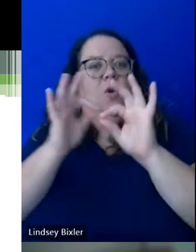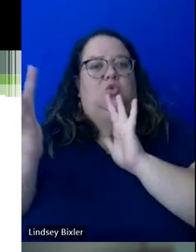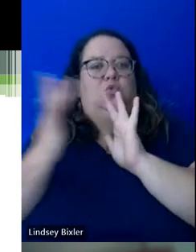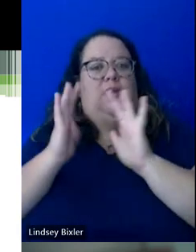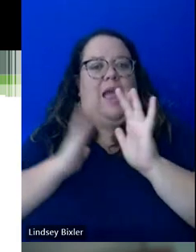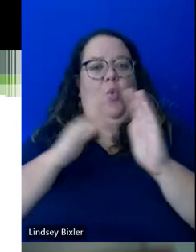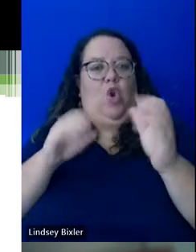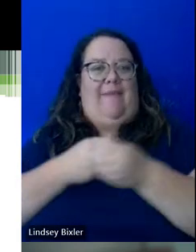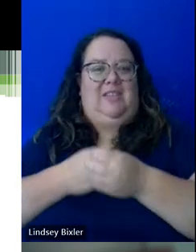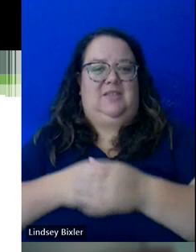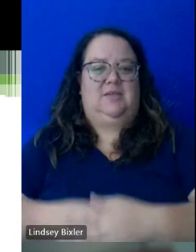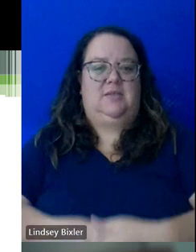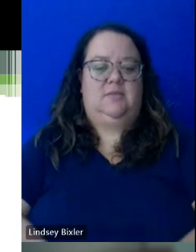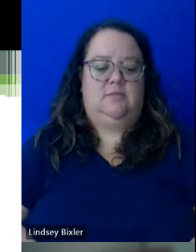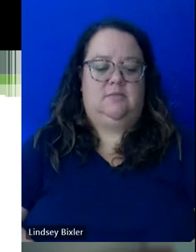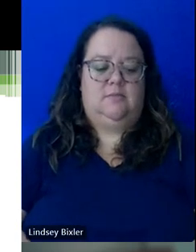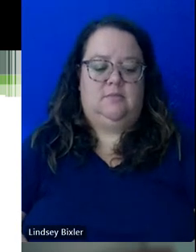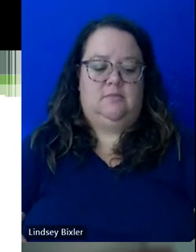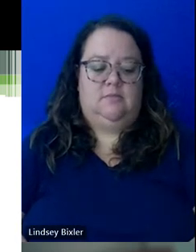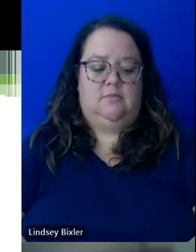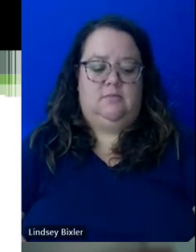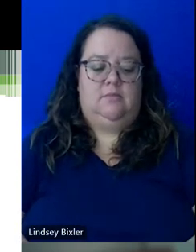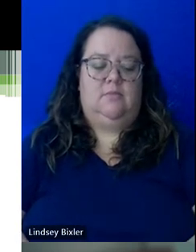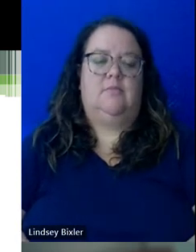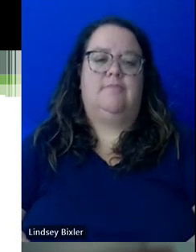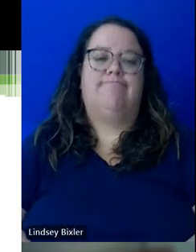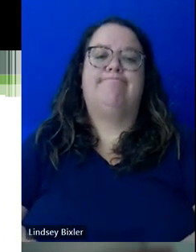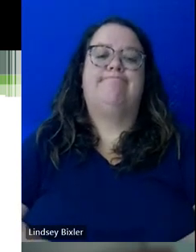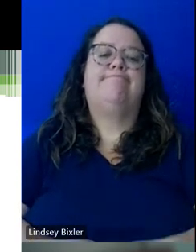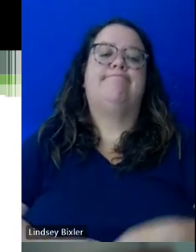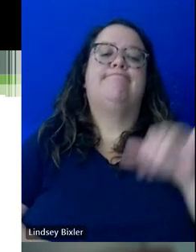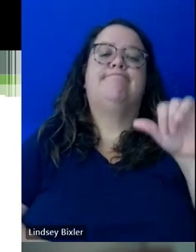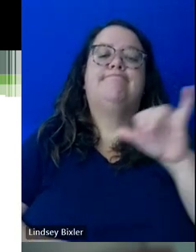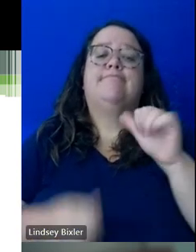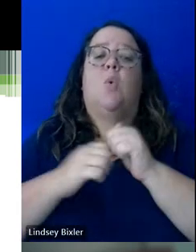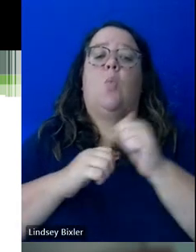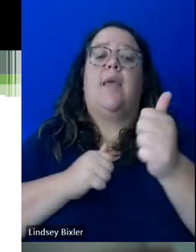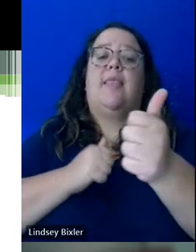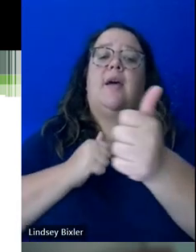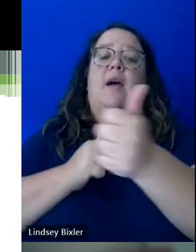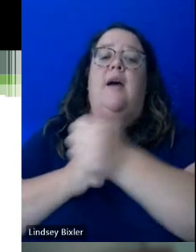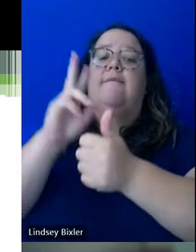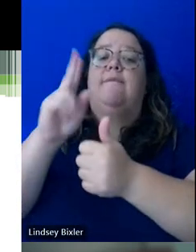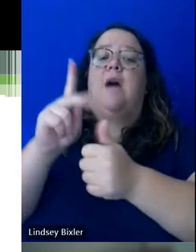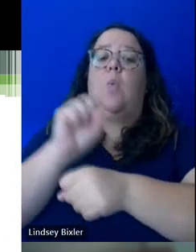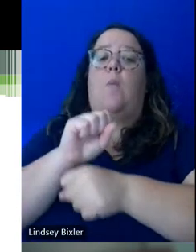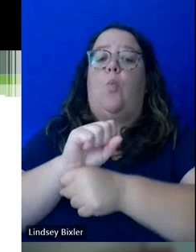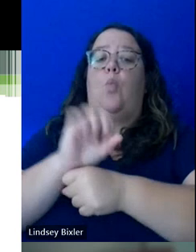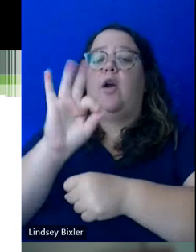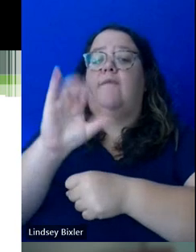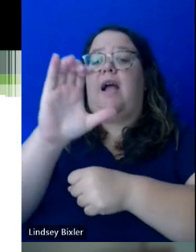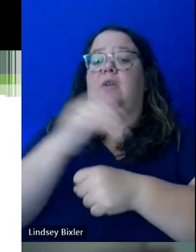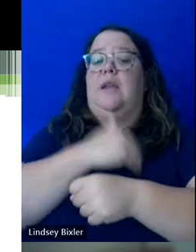Similarly, as it relates to kind of the follow-up work that a, you know, faculty member might do with